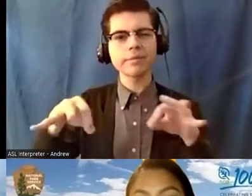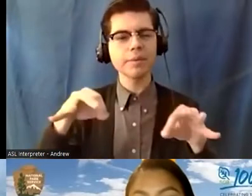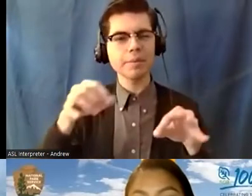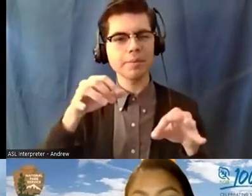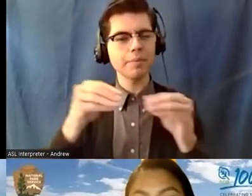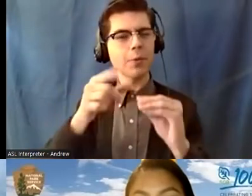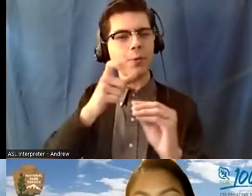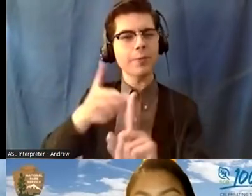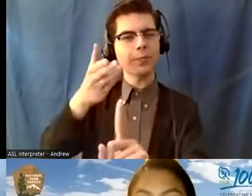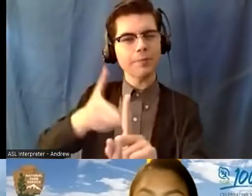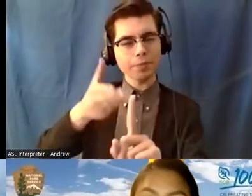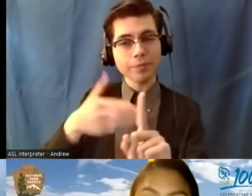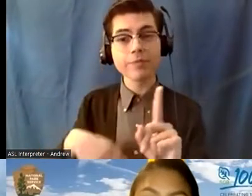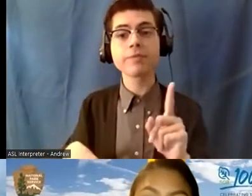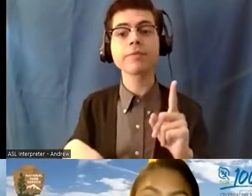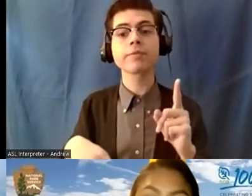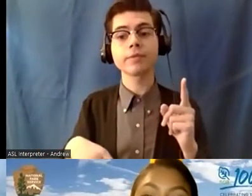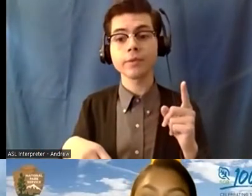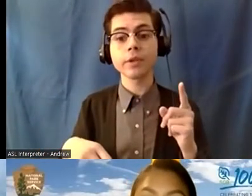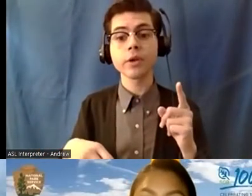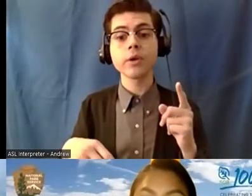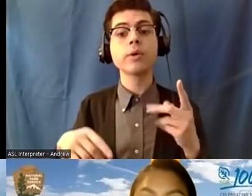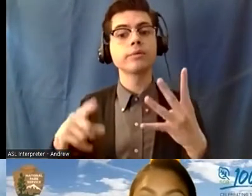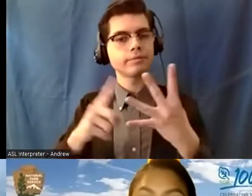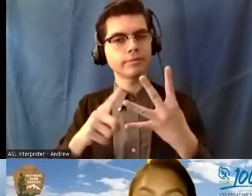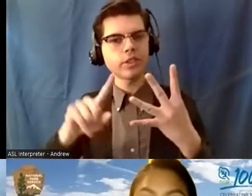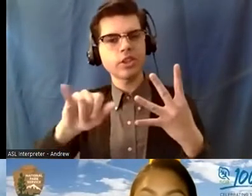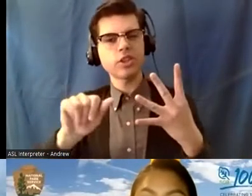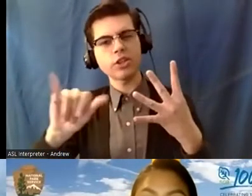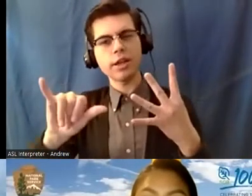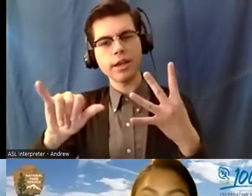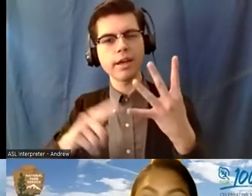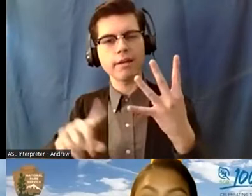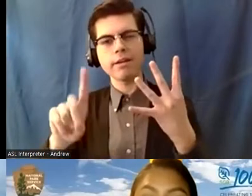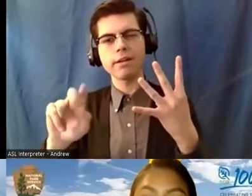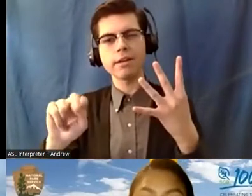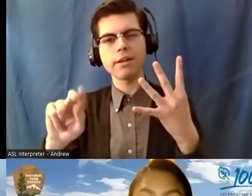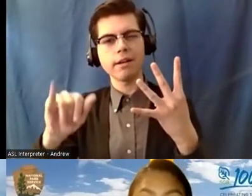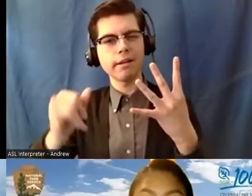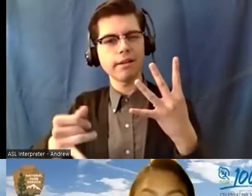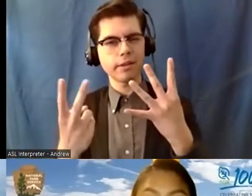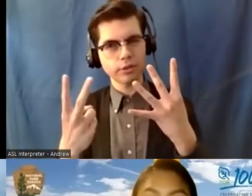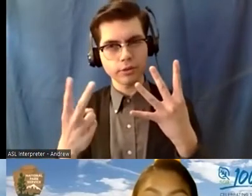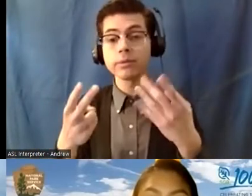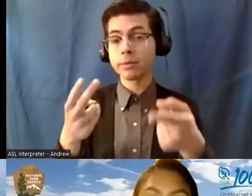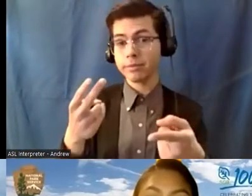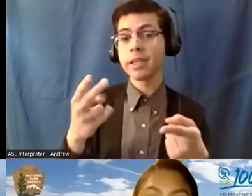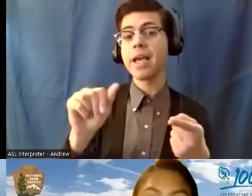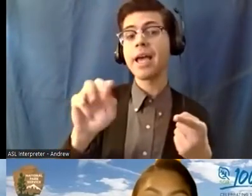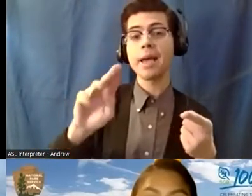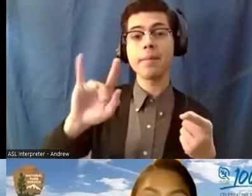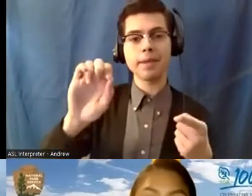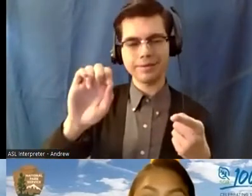Angie, Jay, and Donna in that order. And so we'll start with you, Amy. Hi, everyone.